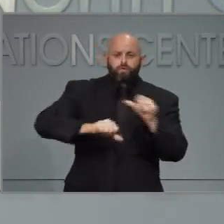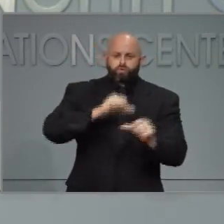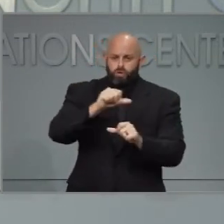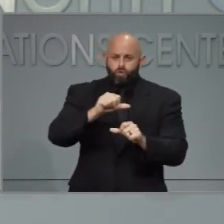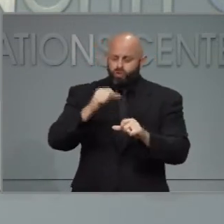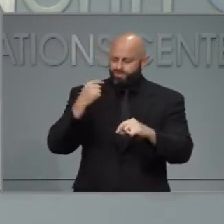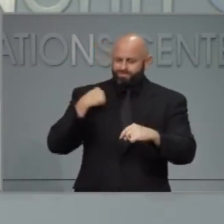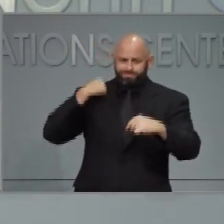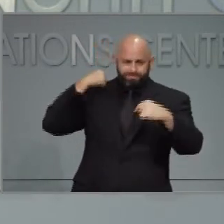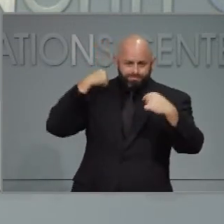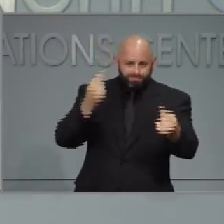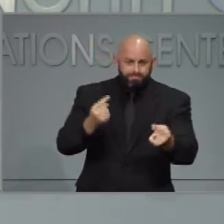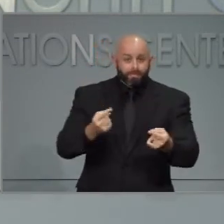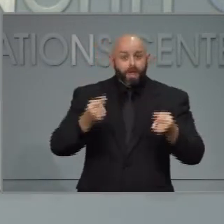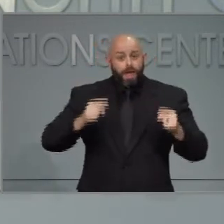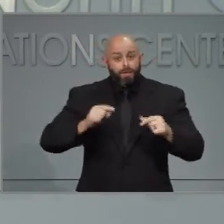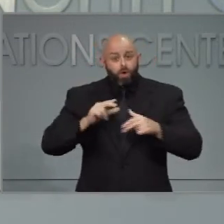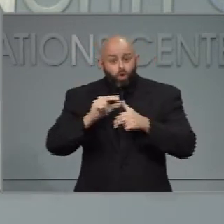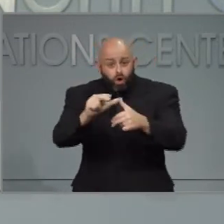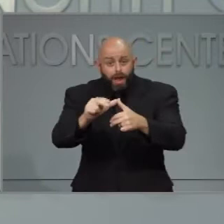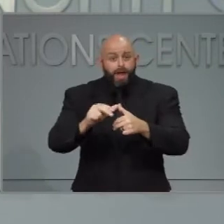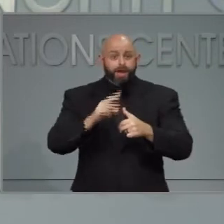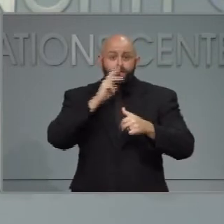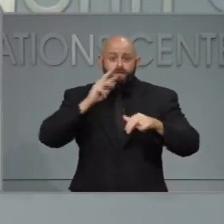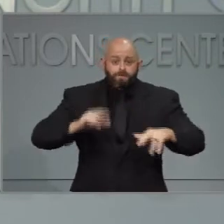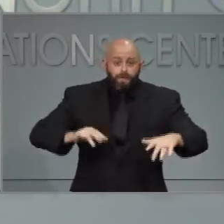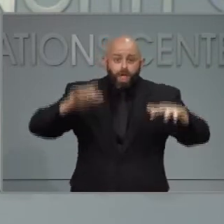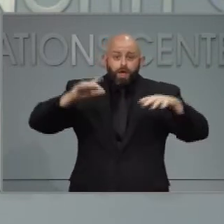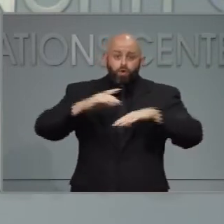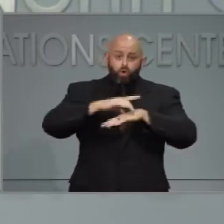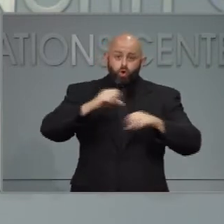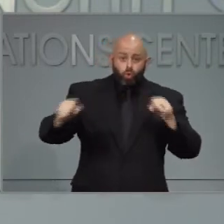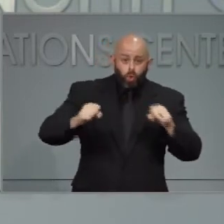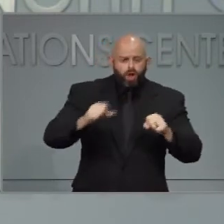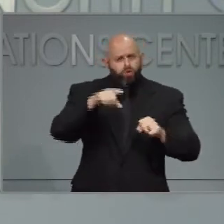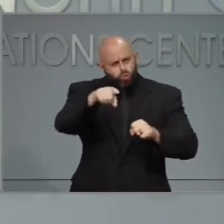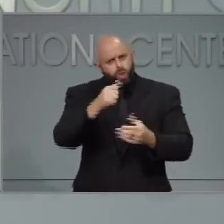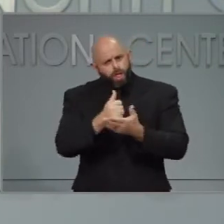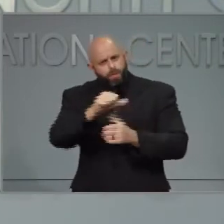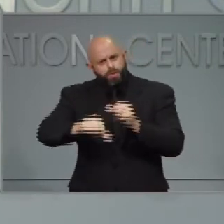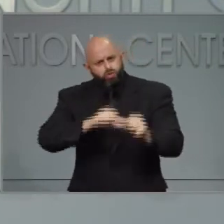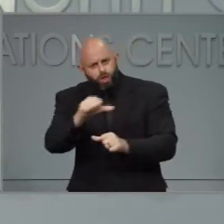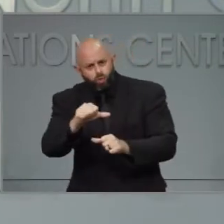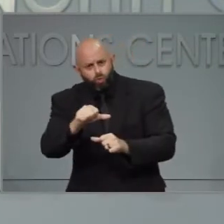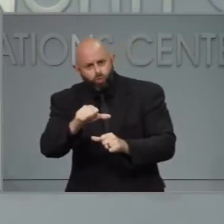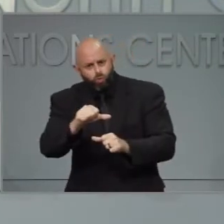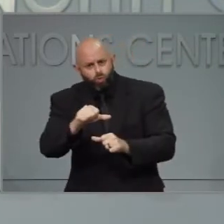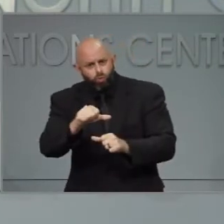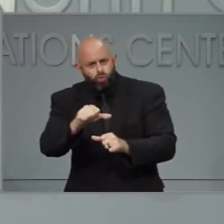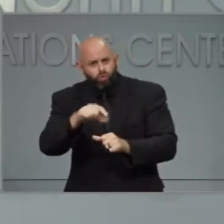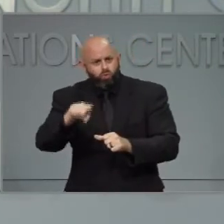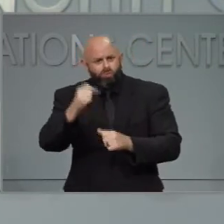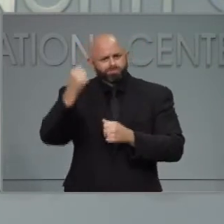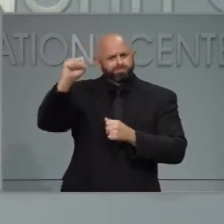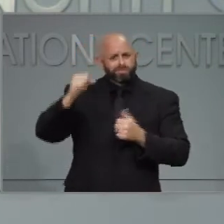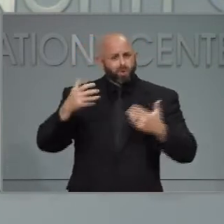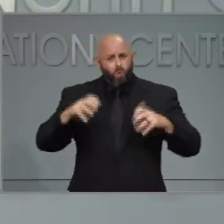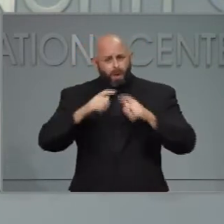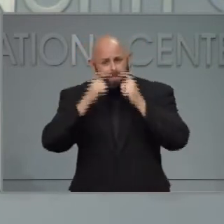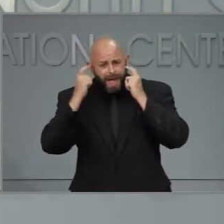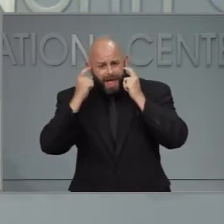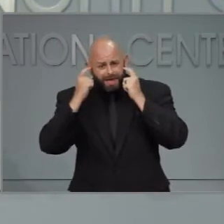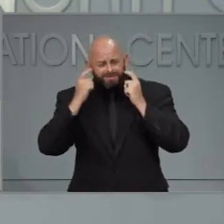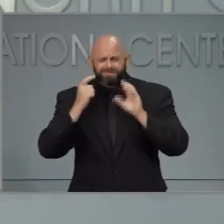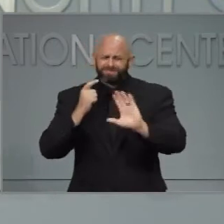After a storm, a flood, even an earthquake or a local crisis, a mask, that's not hard at all